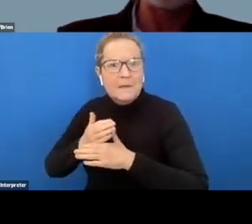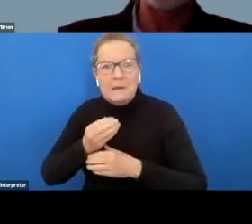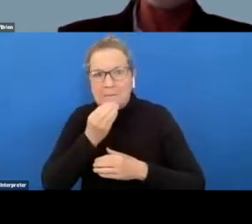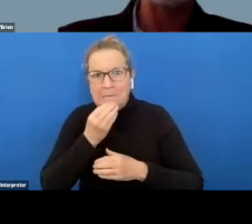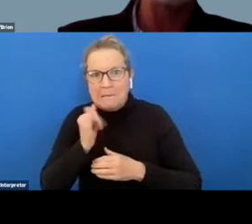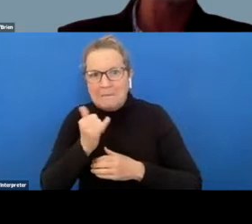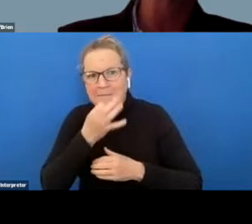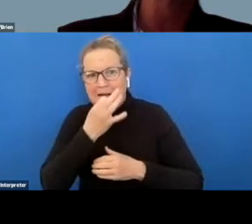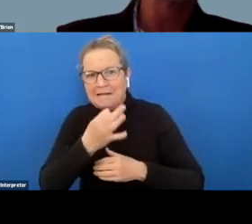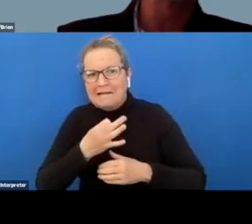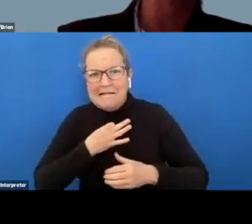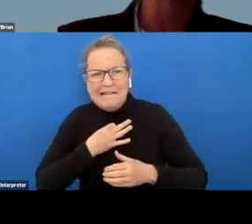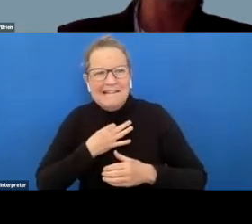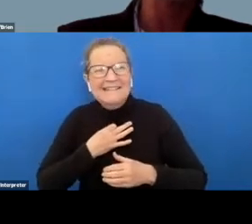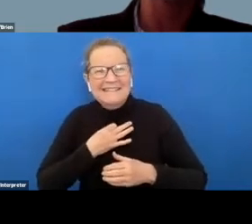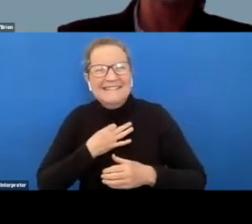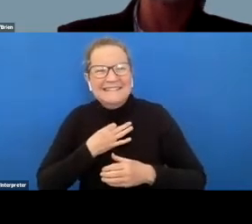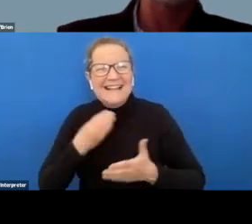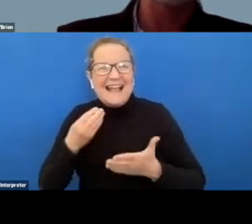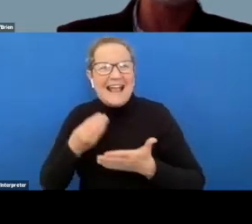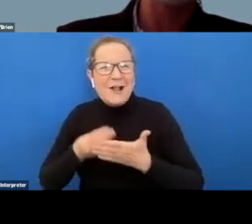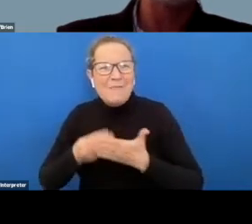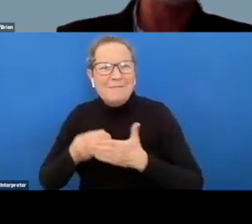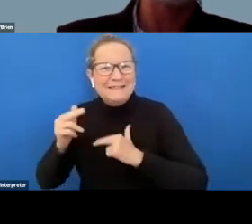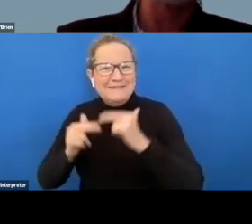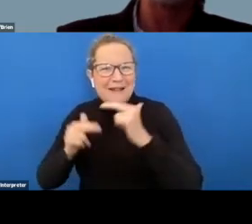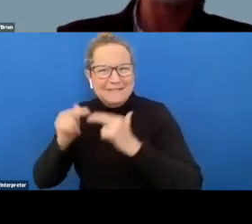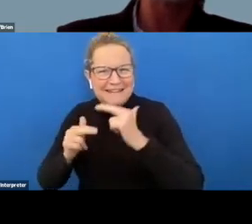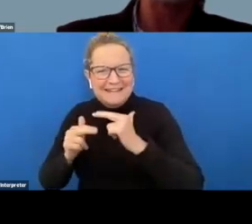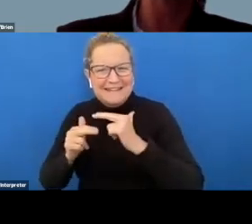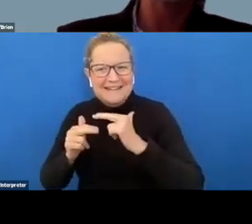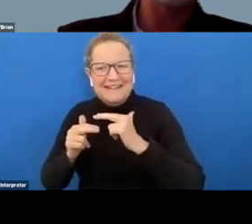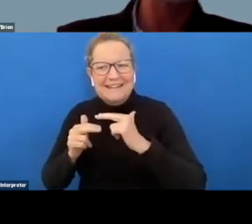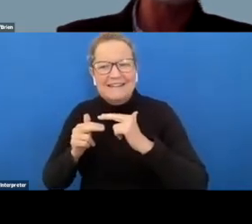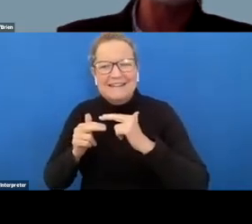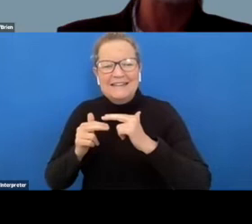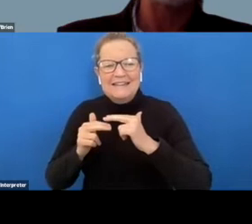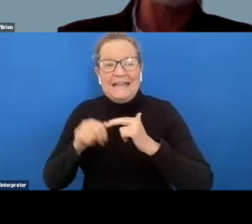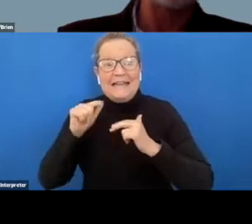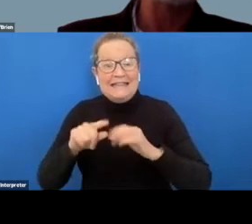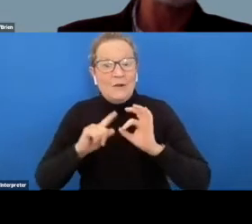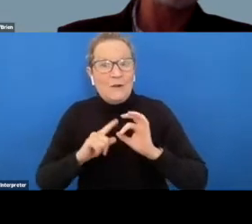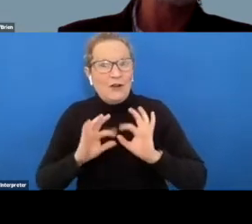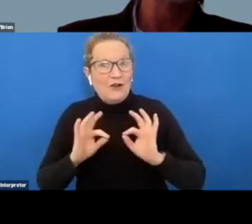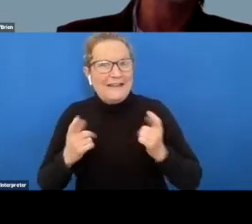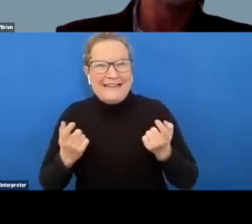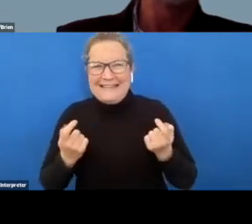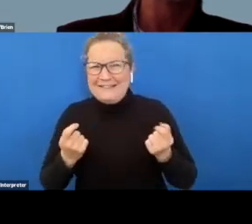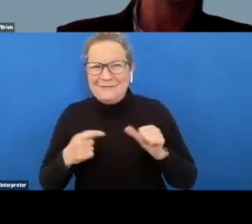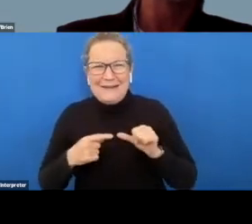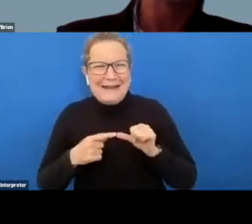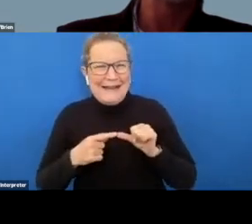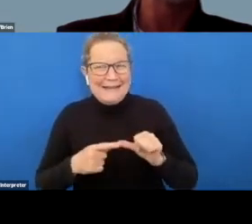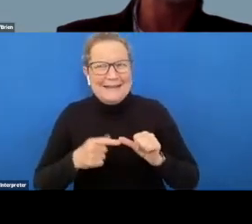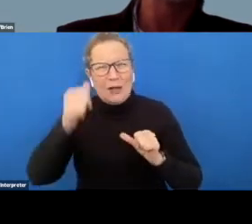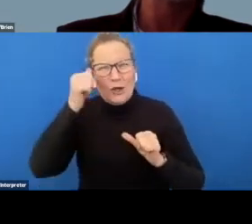us in economic development um it's it's a not a great not an easy question to answer i know of some um